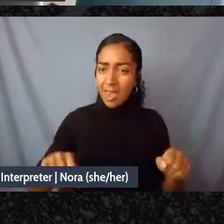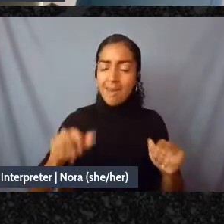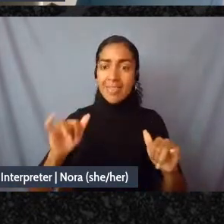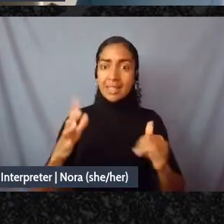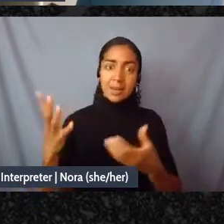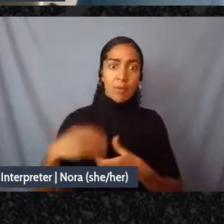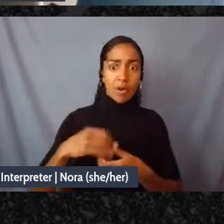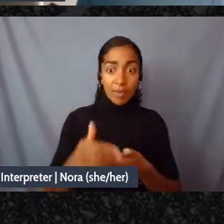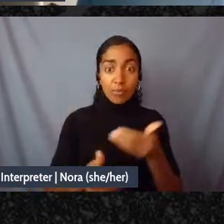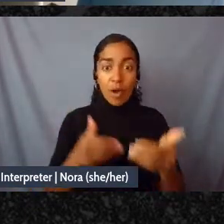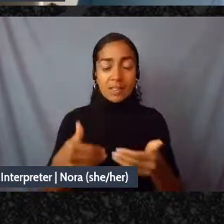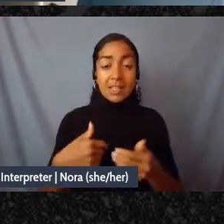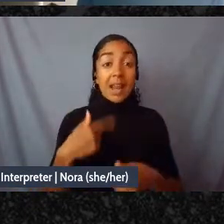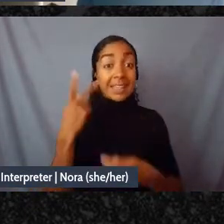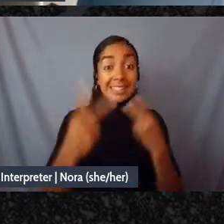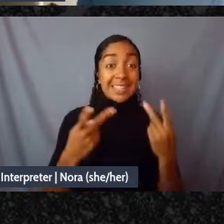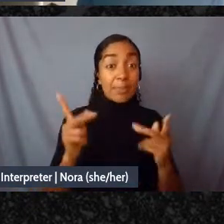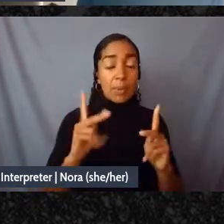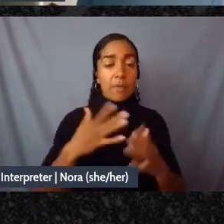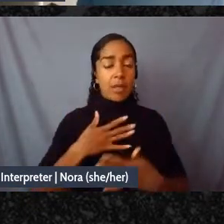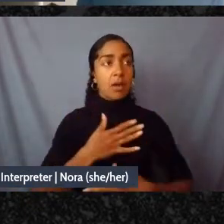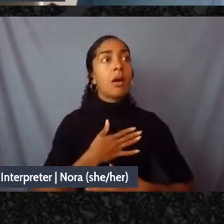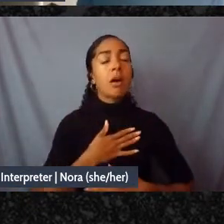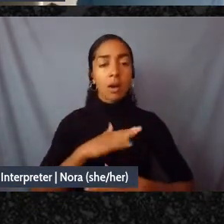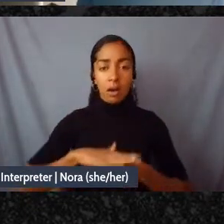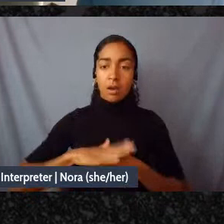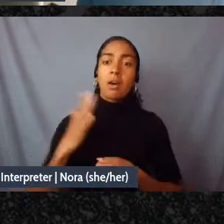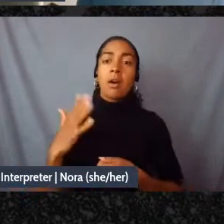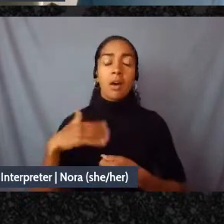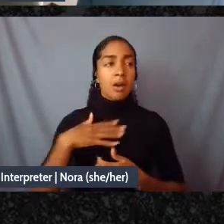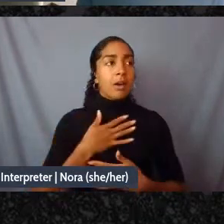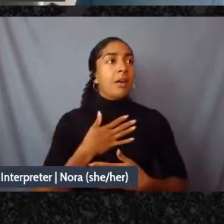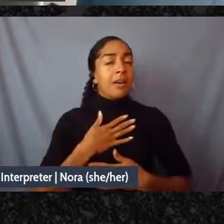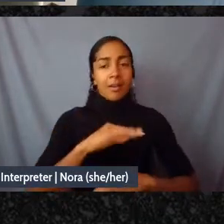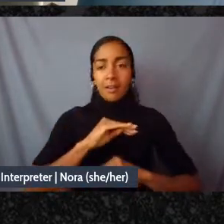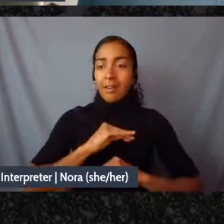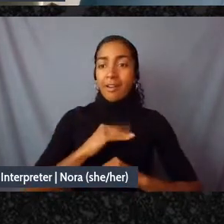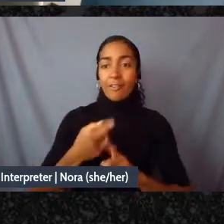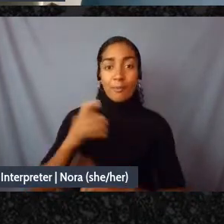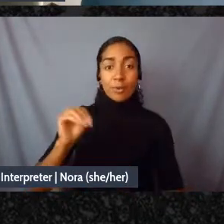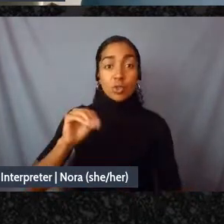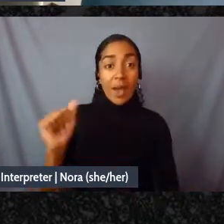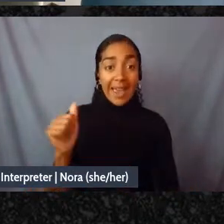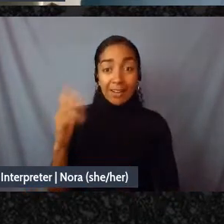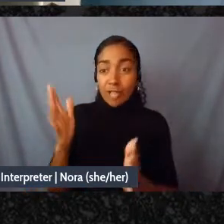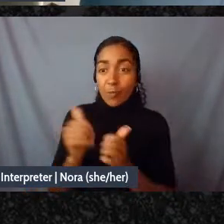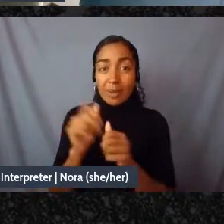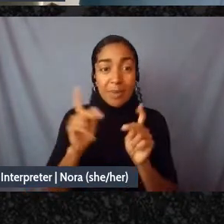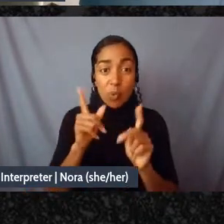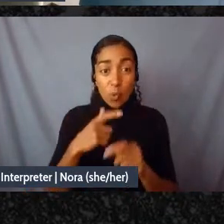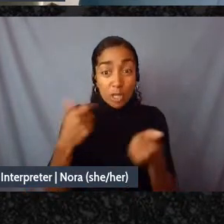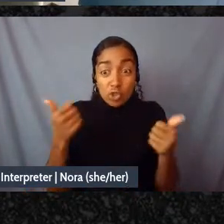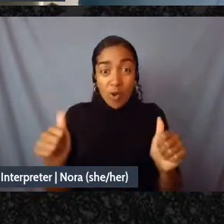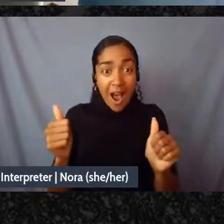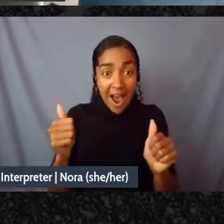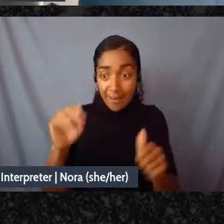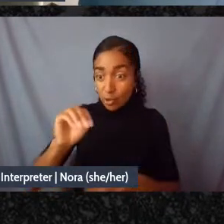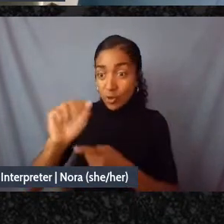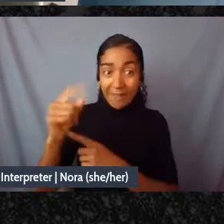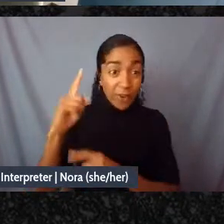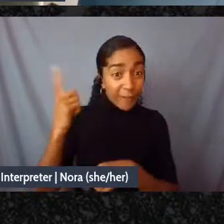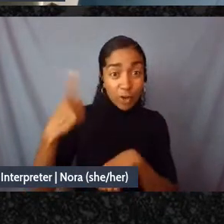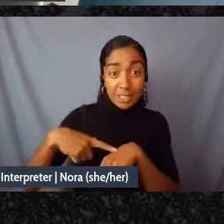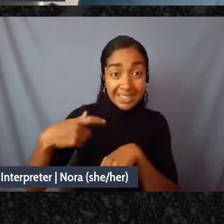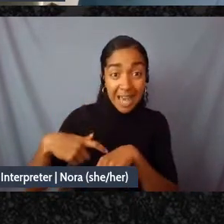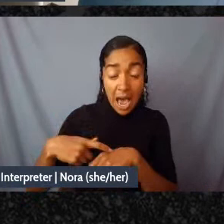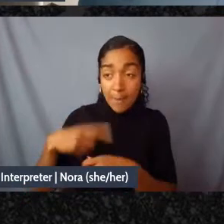transformation from coming into mutual I'm talking to all these people who are trying this for the first time and in the last year and I see people being like